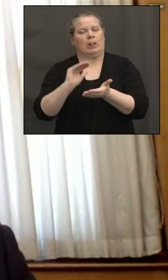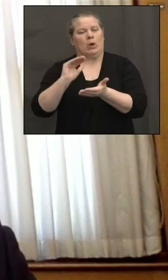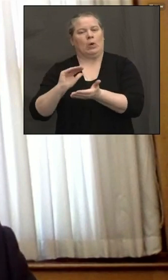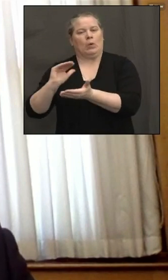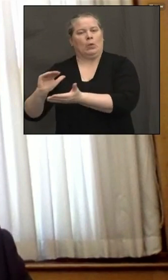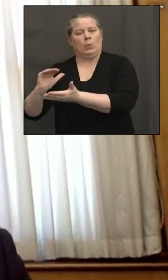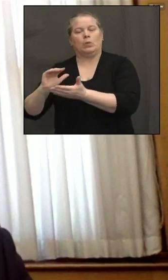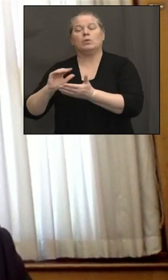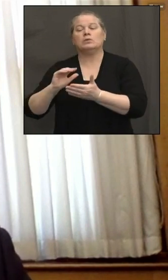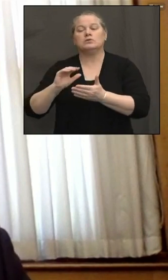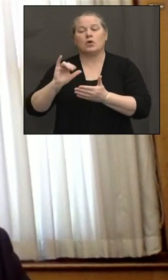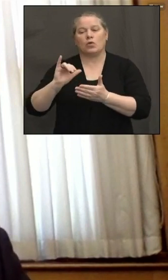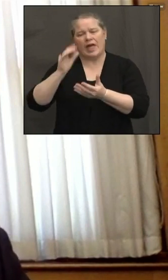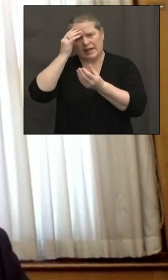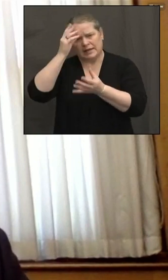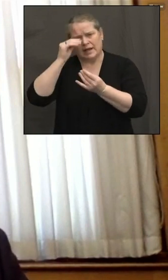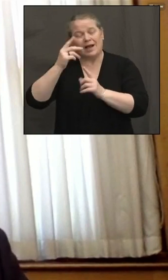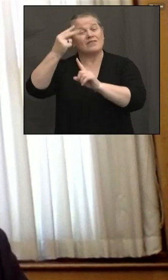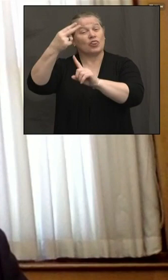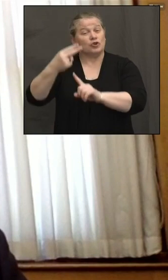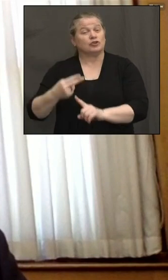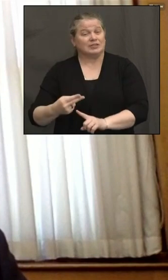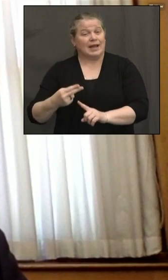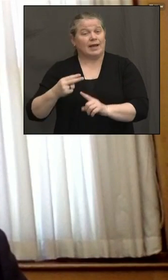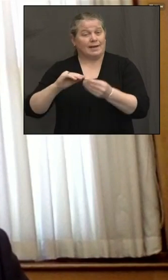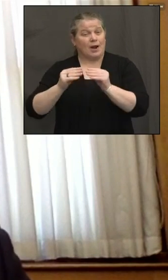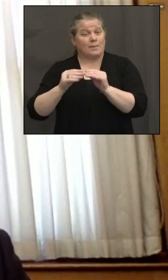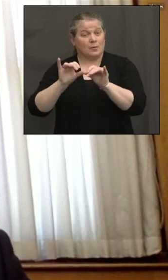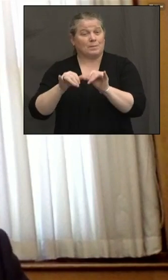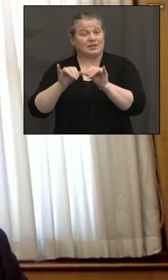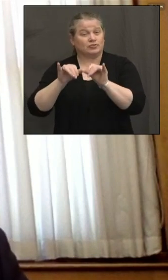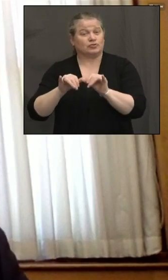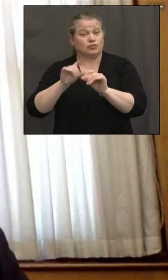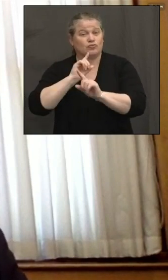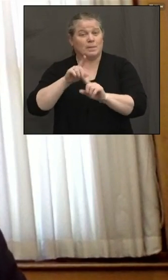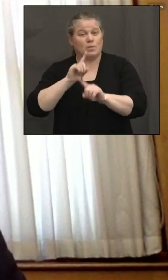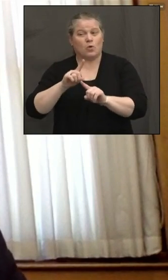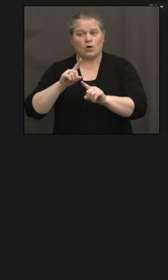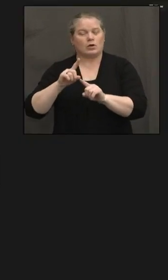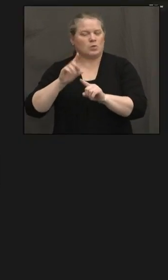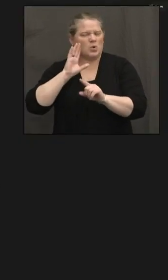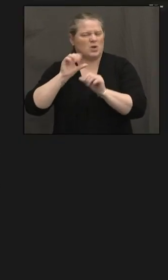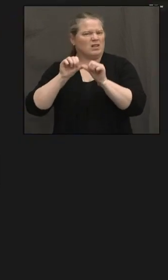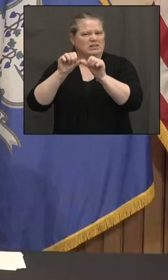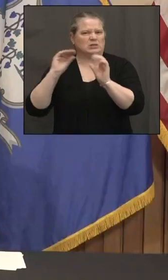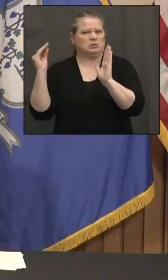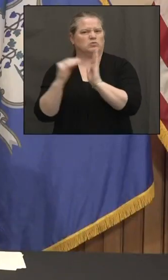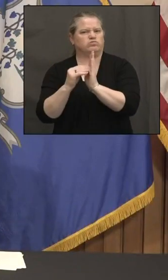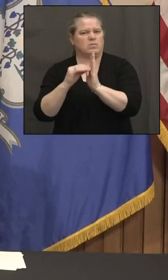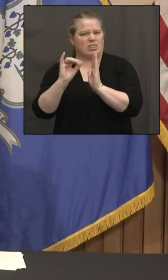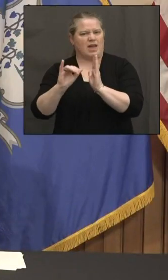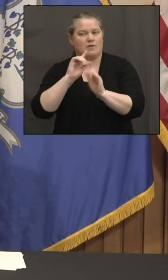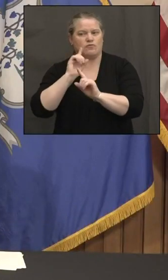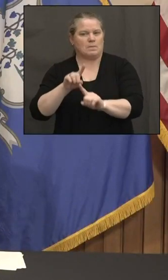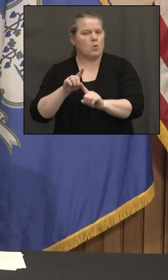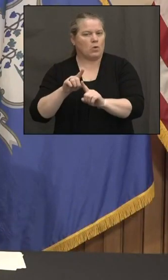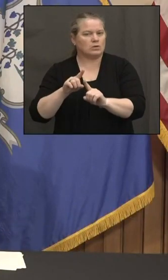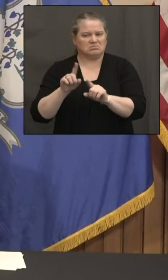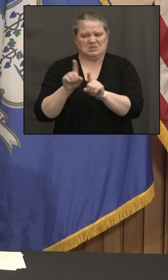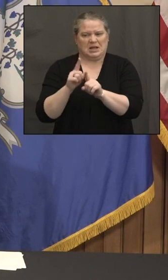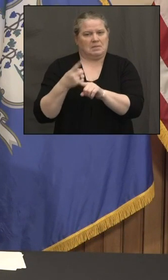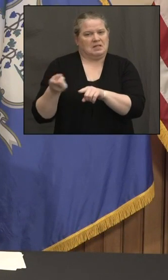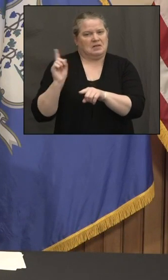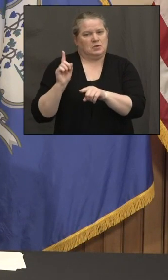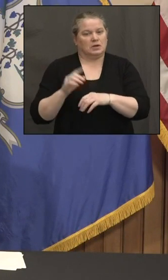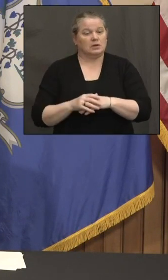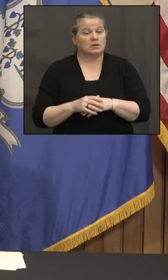data, um, in the Thursday metrics report as we started doing last week. Do we project that at some point, um, the B117